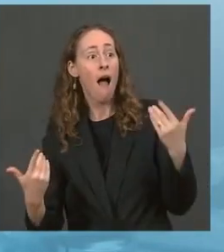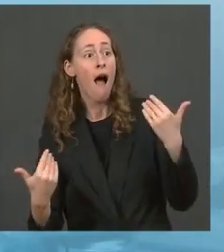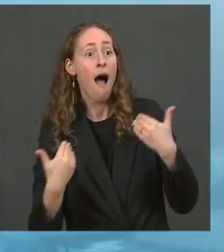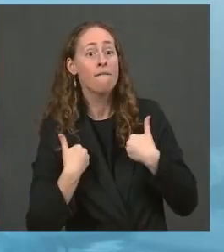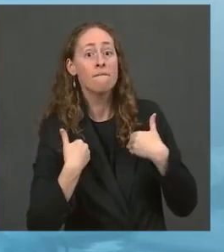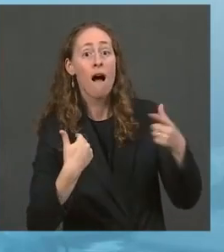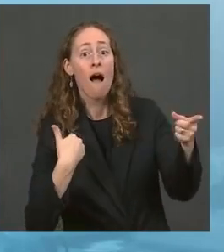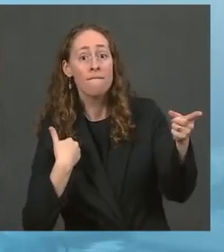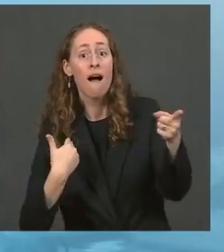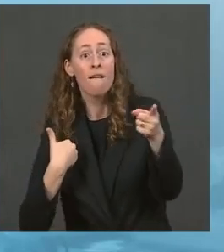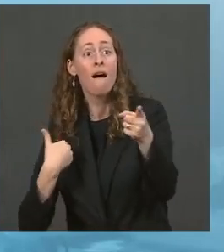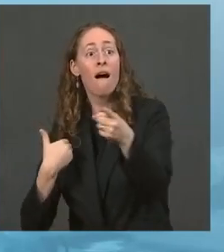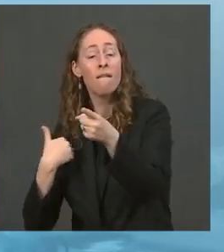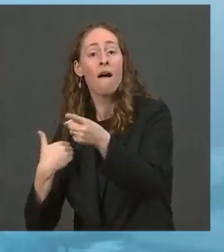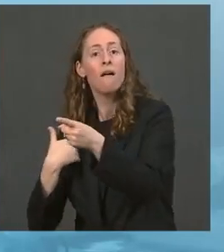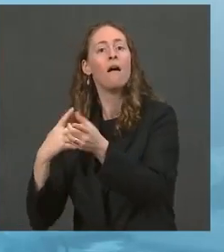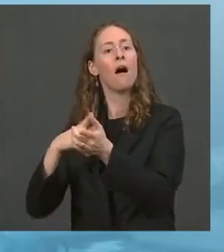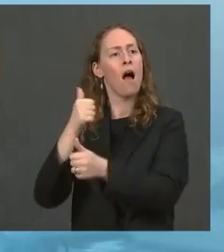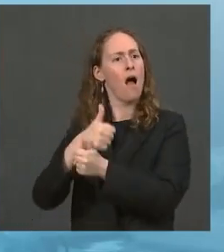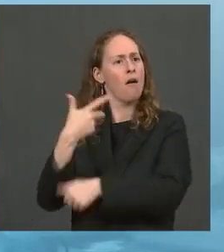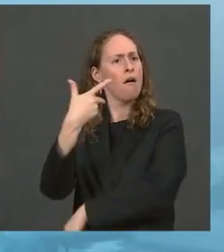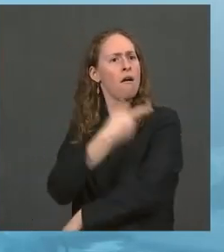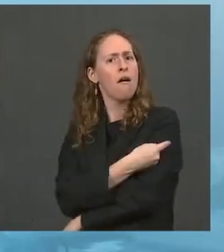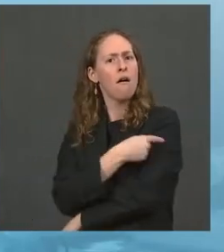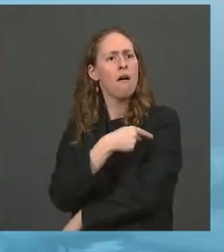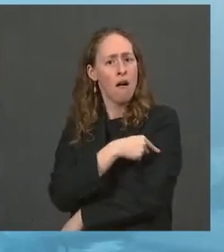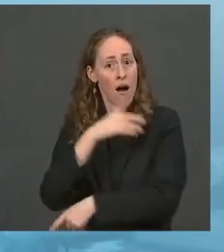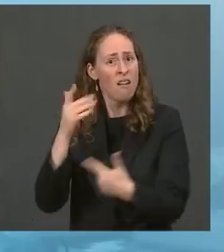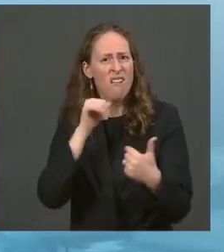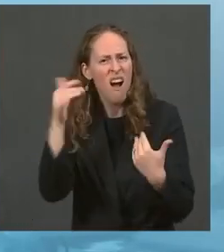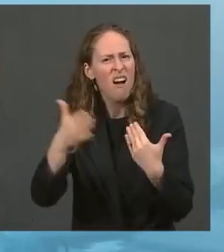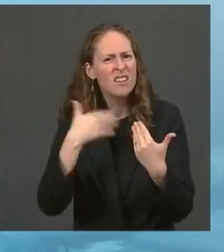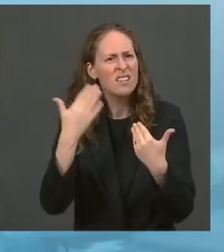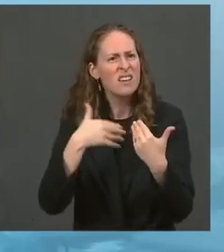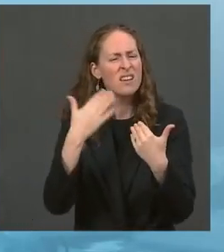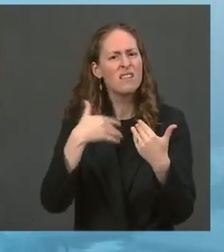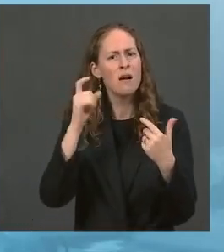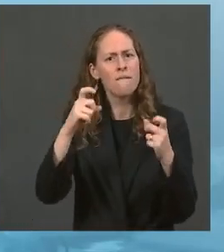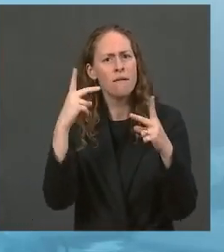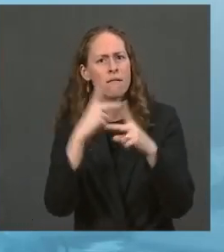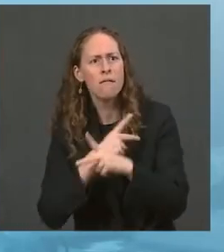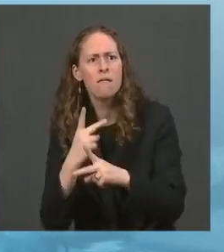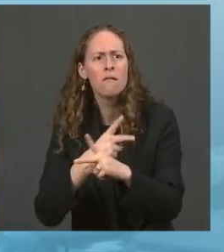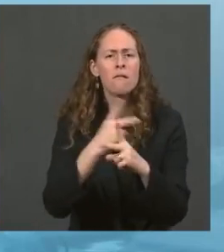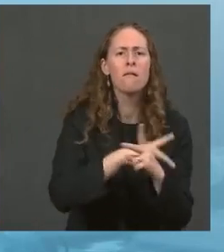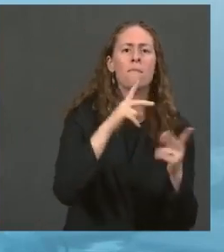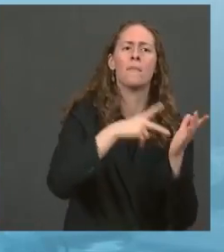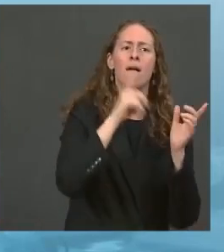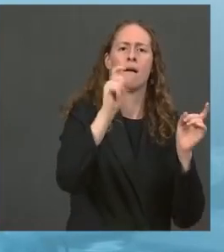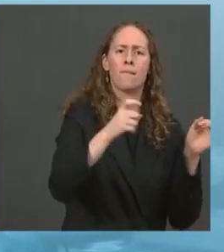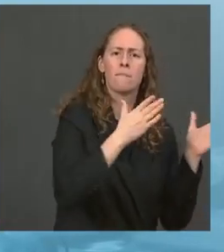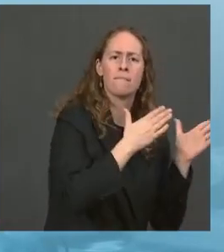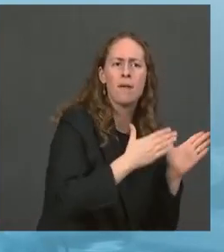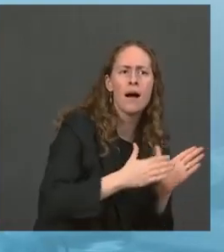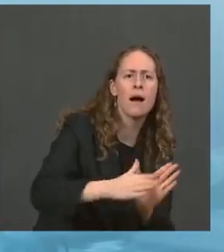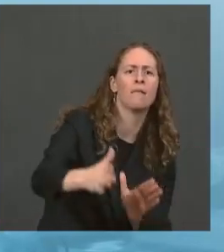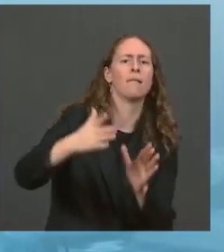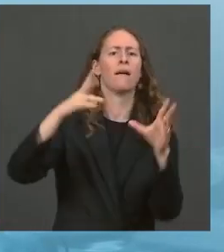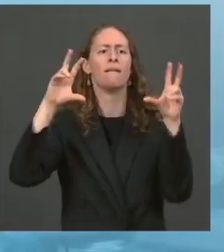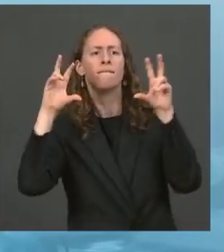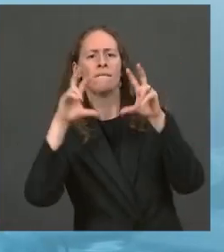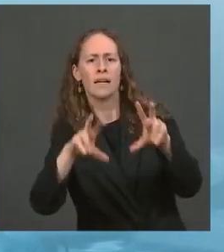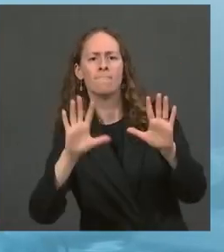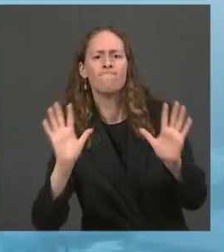logistical challenge we've faced. That's why we need to significantly step up our investment in helping countries get